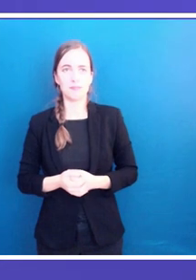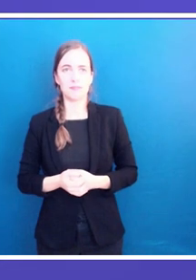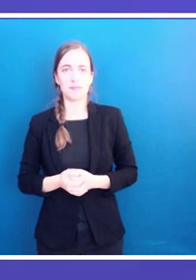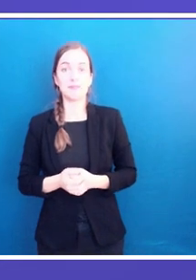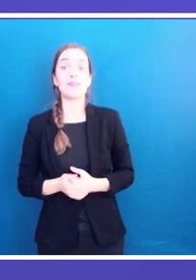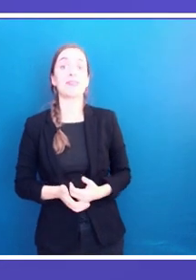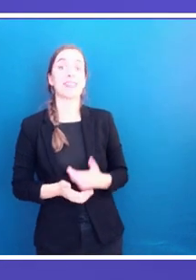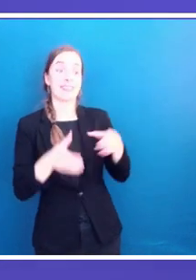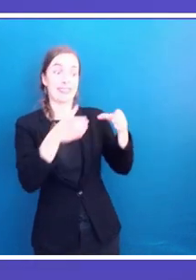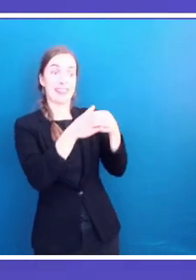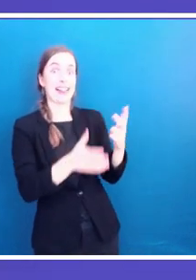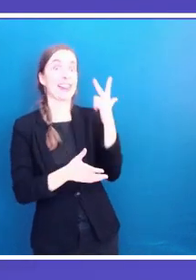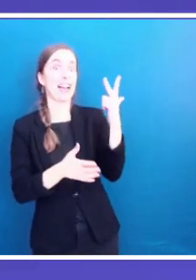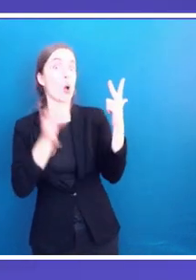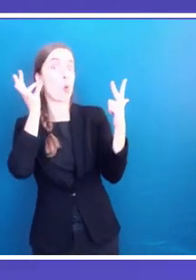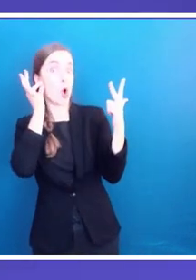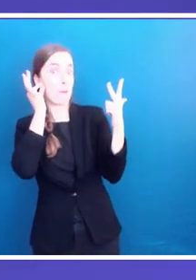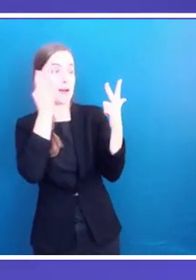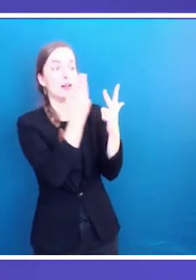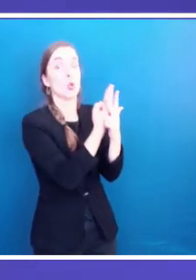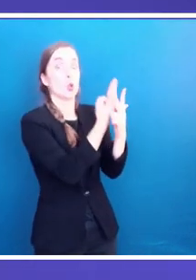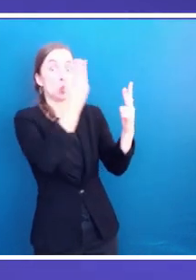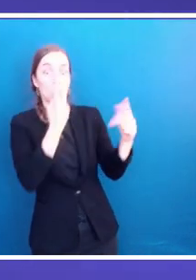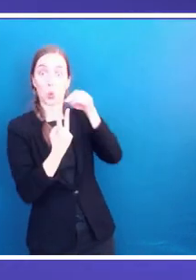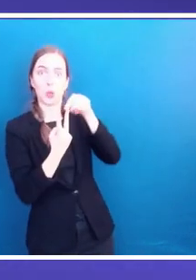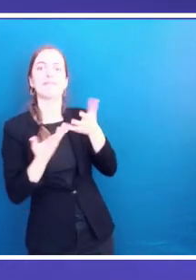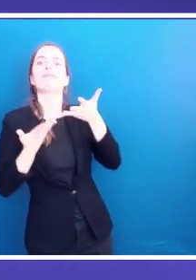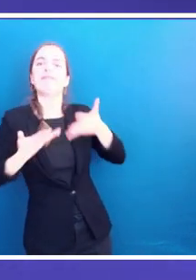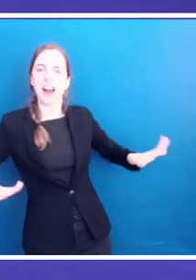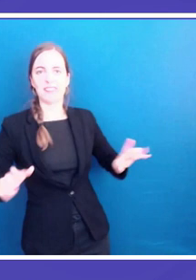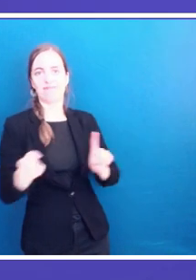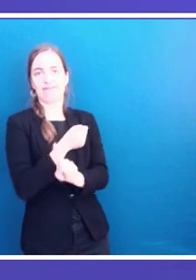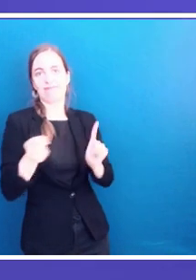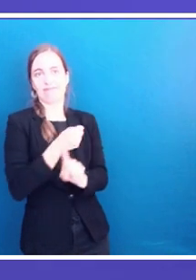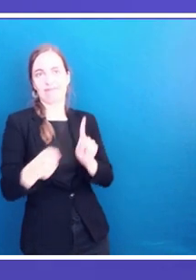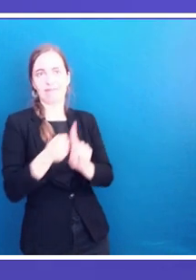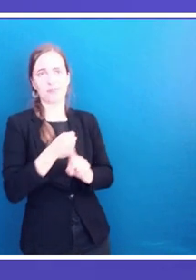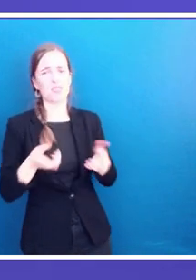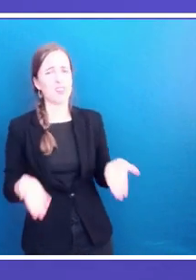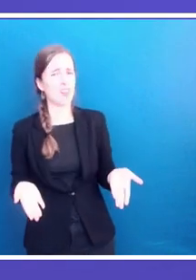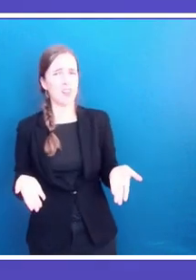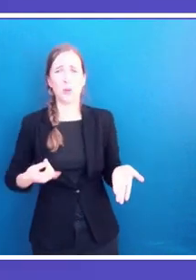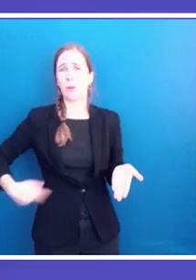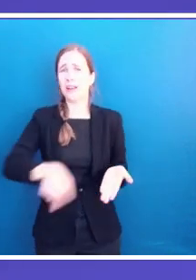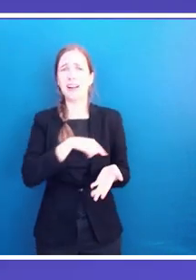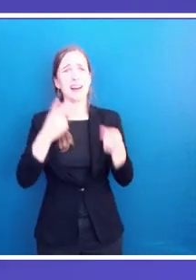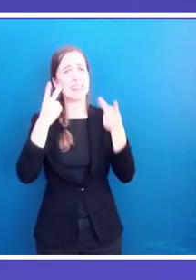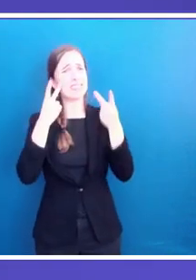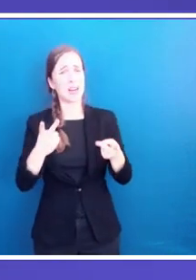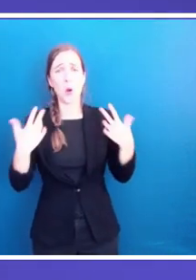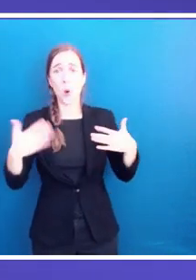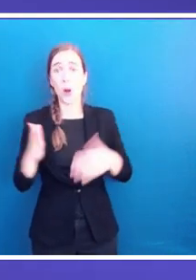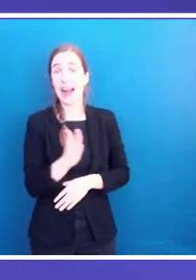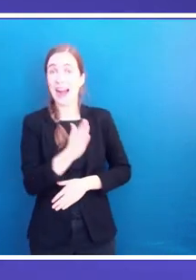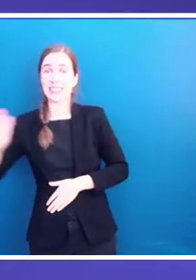enter Parliament in the next elections. In 2018, sorority was the neologism of the